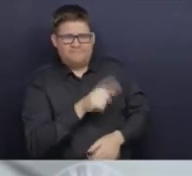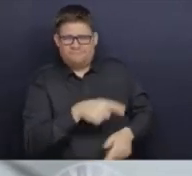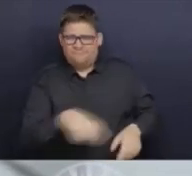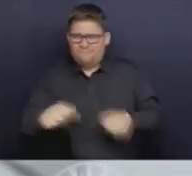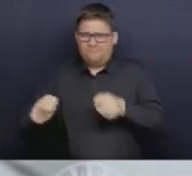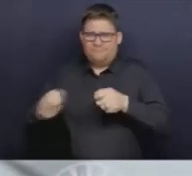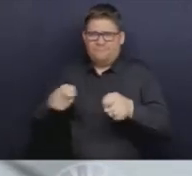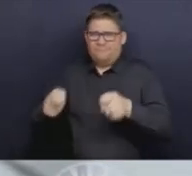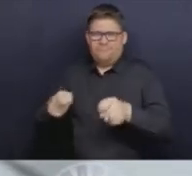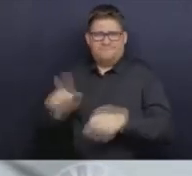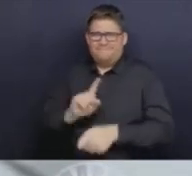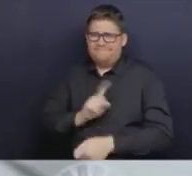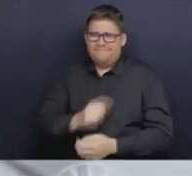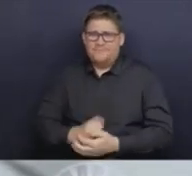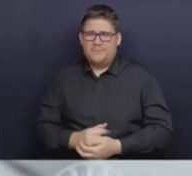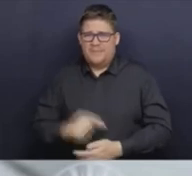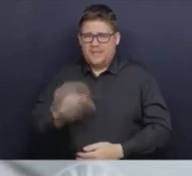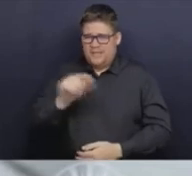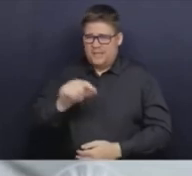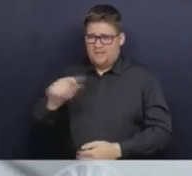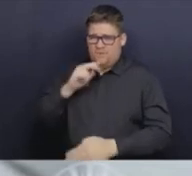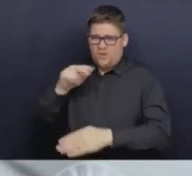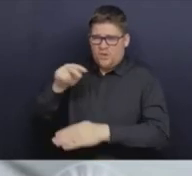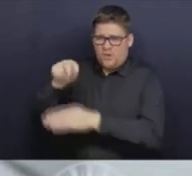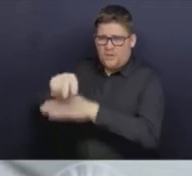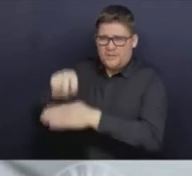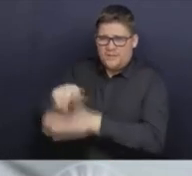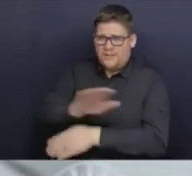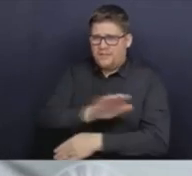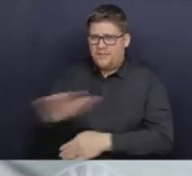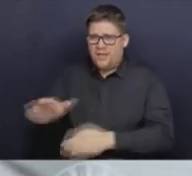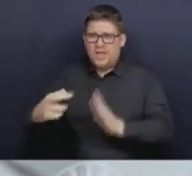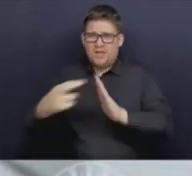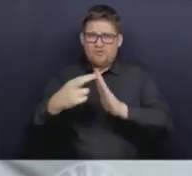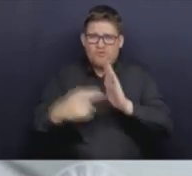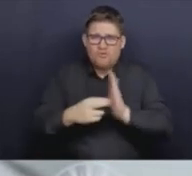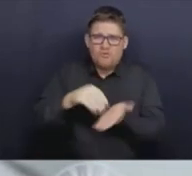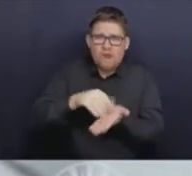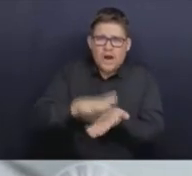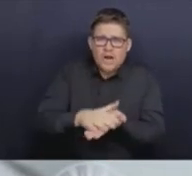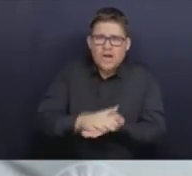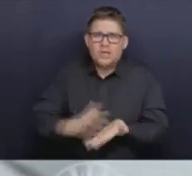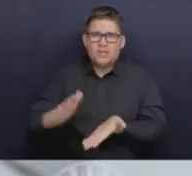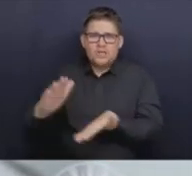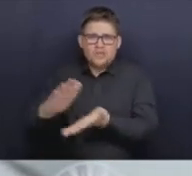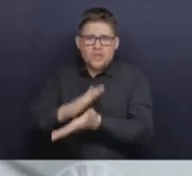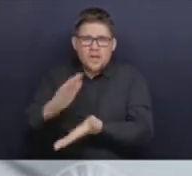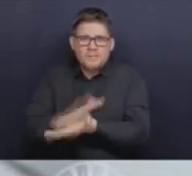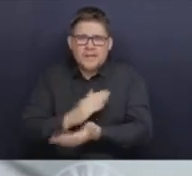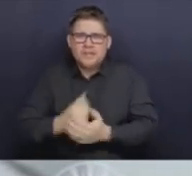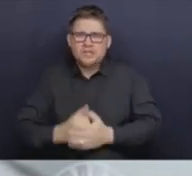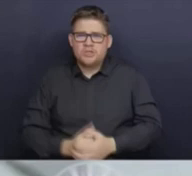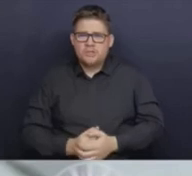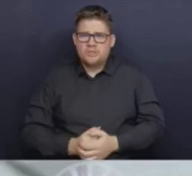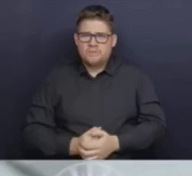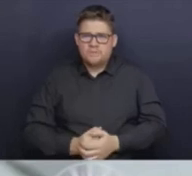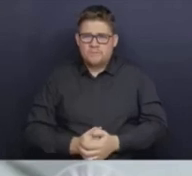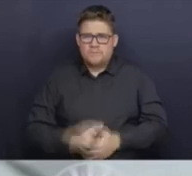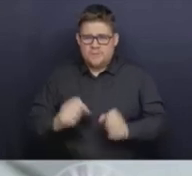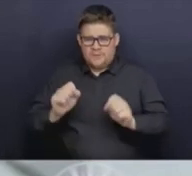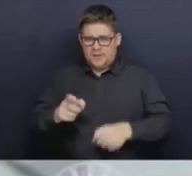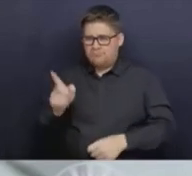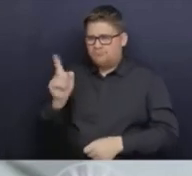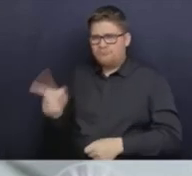about government having more access to their medical records or more power to need out more severe discipline against